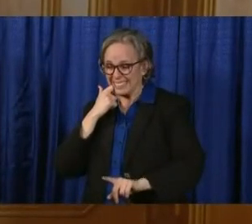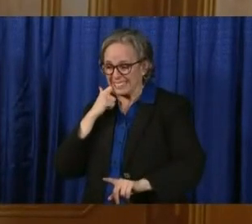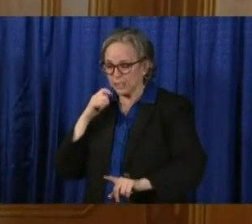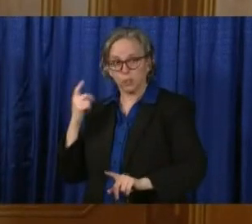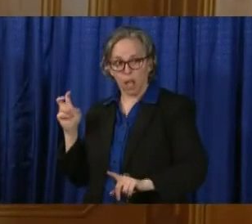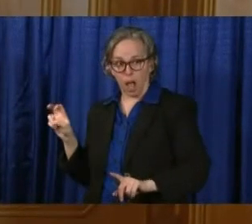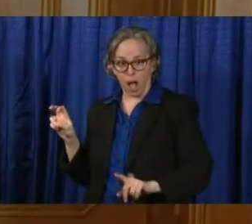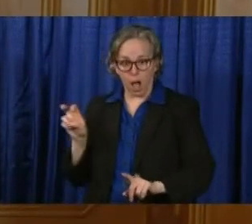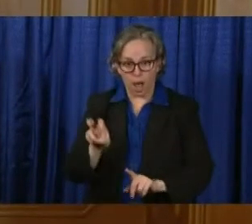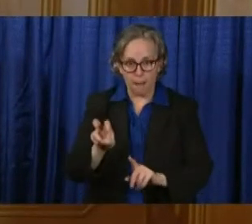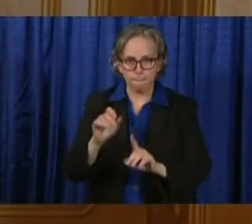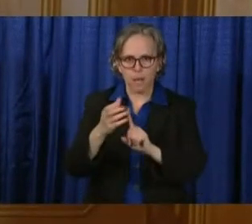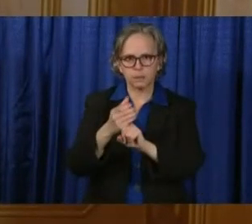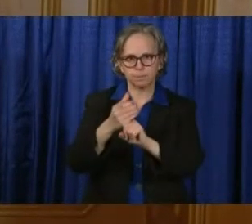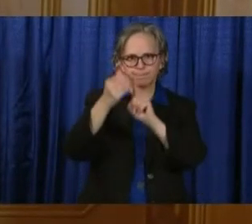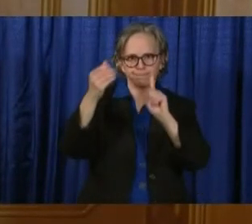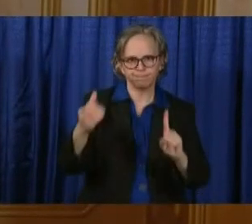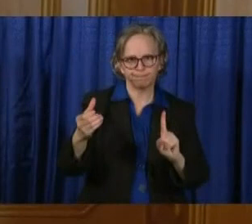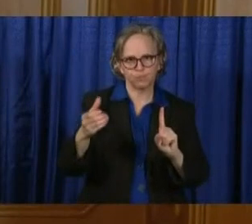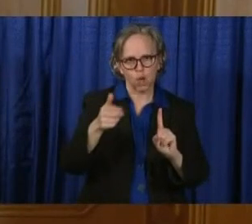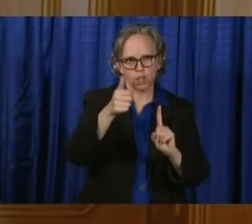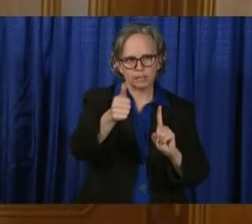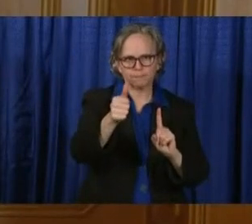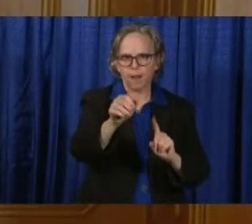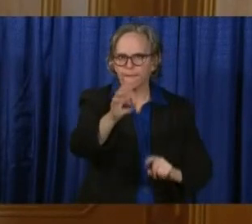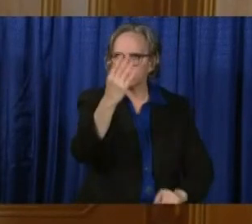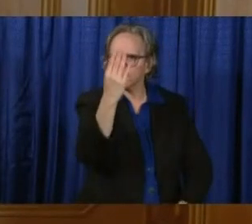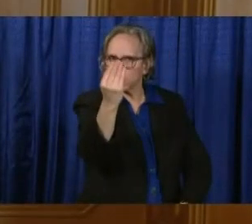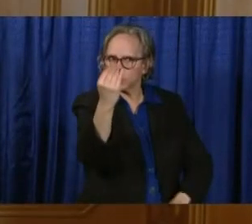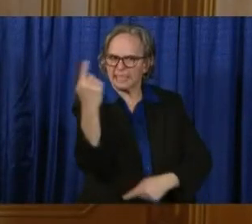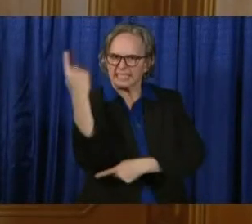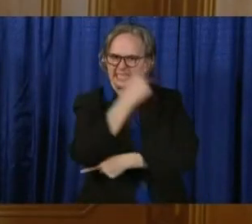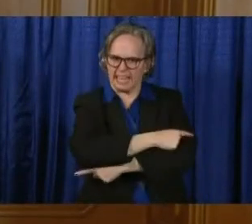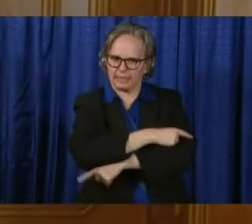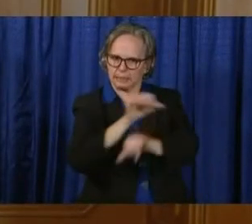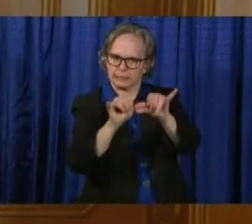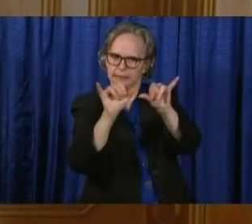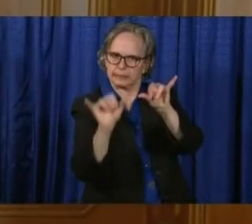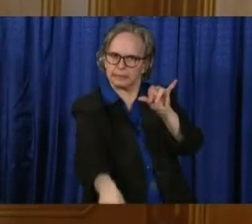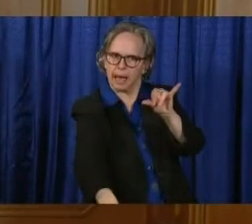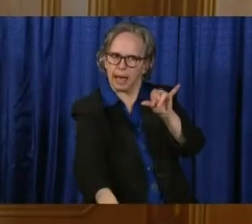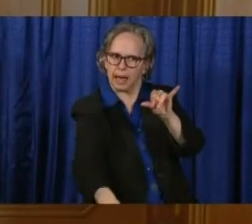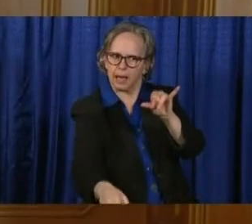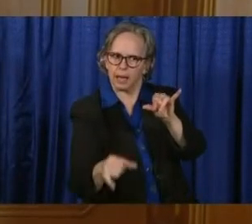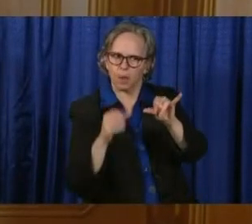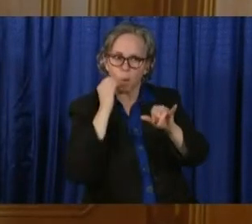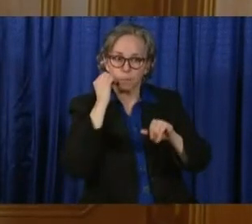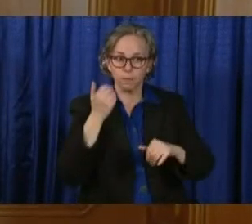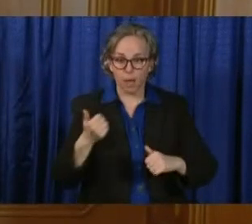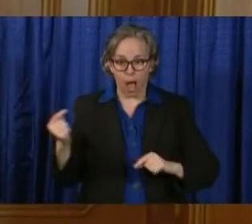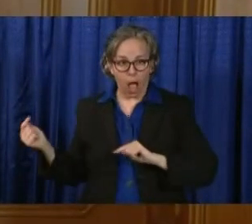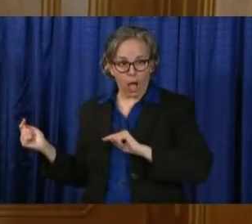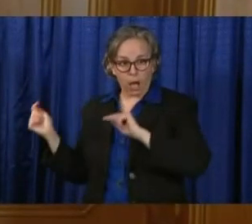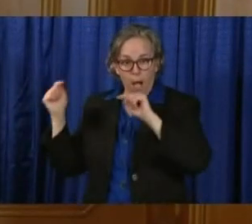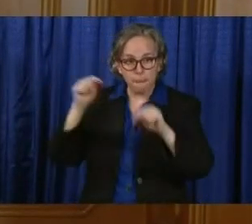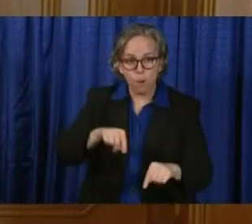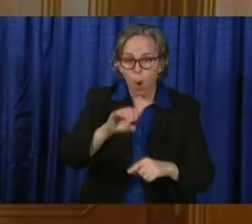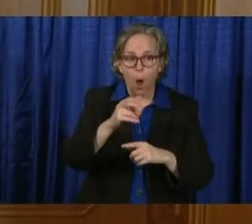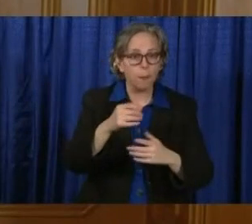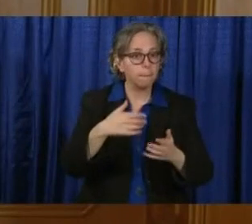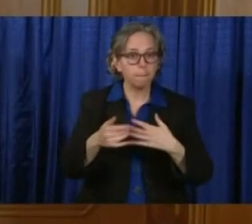come back. You need to quarantine for 14 days. Anyone coming into Ohio, whether a resident or a nonresident,